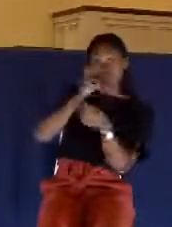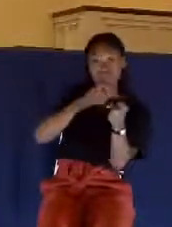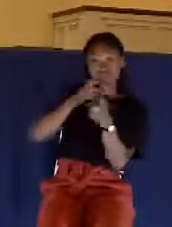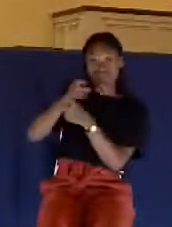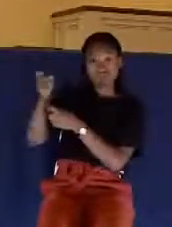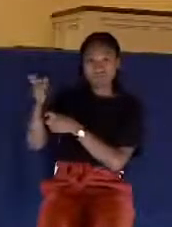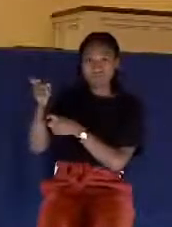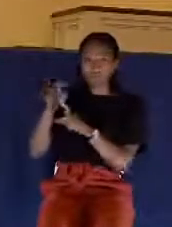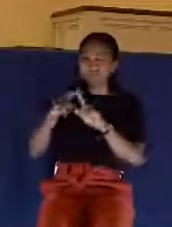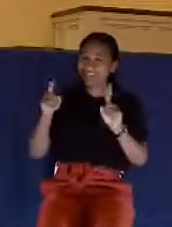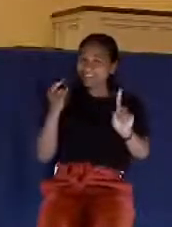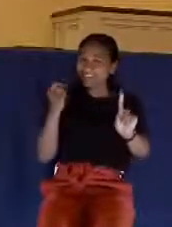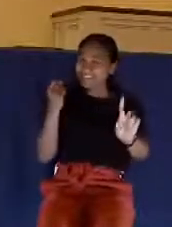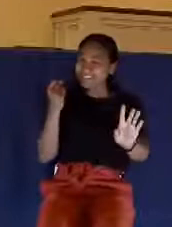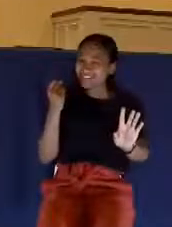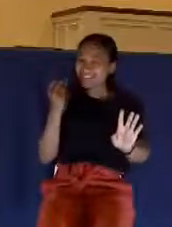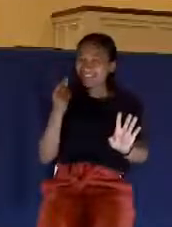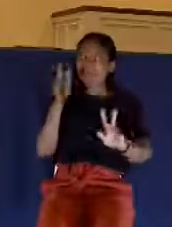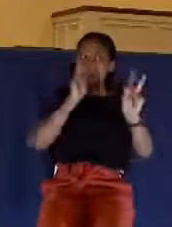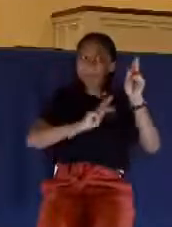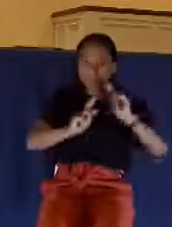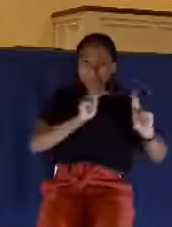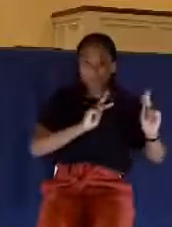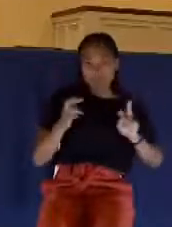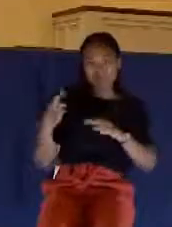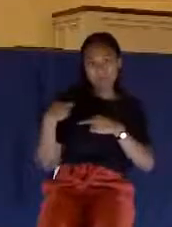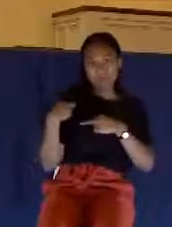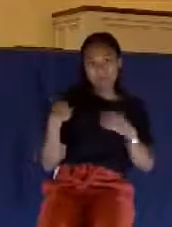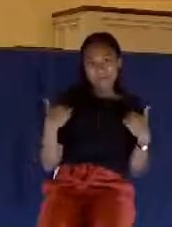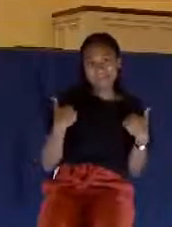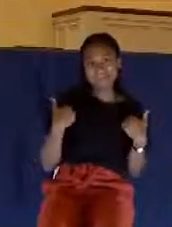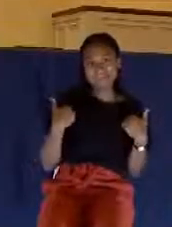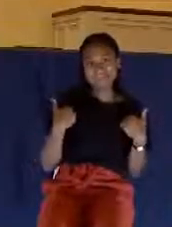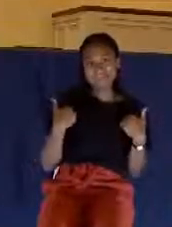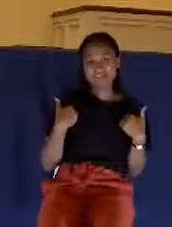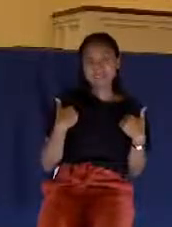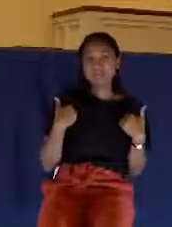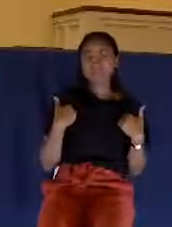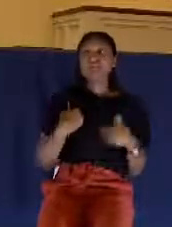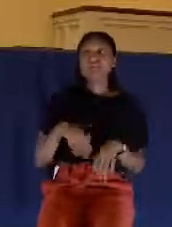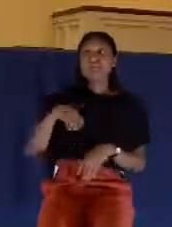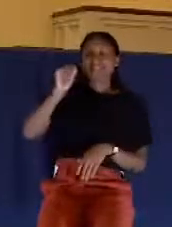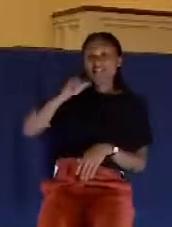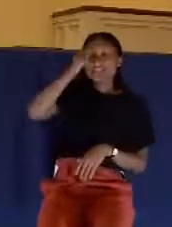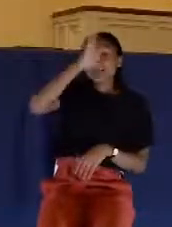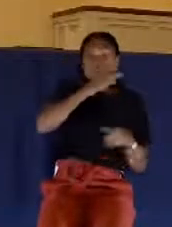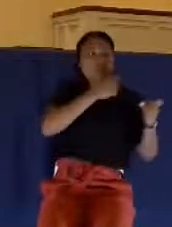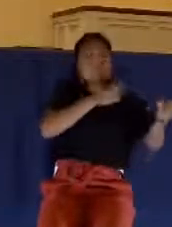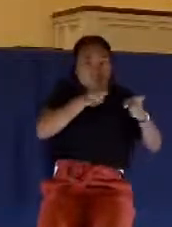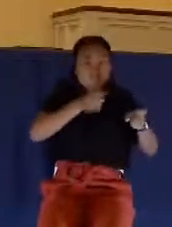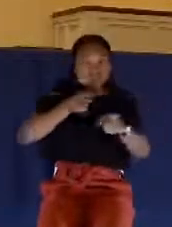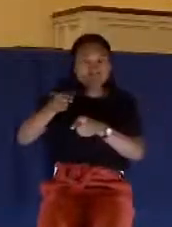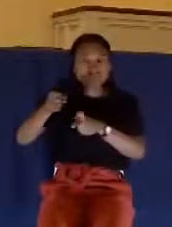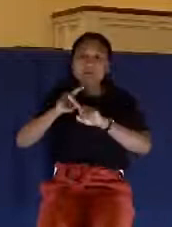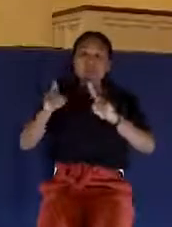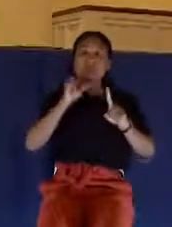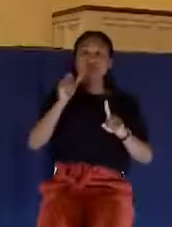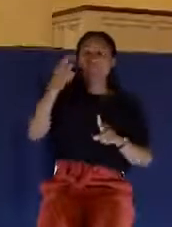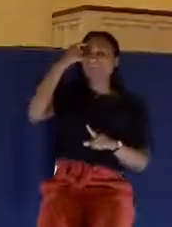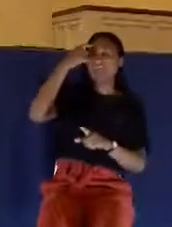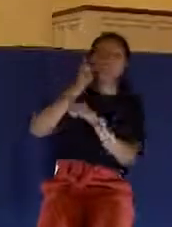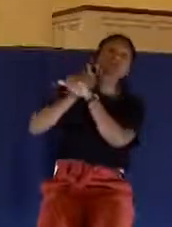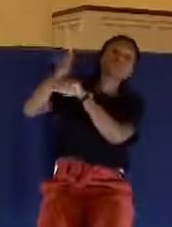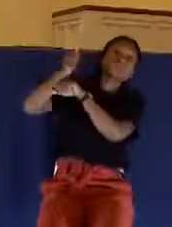responsible. And you don't think, let sovereignty cause you to think fatalistically the way he just described